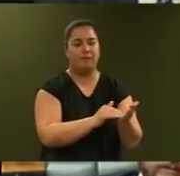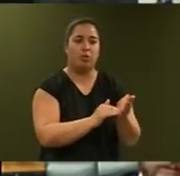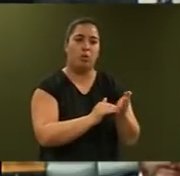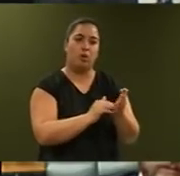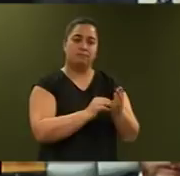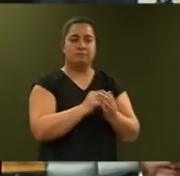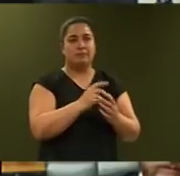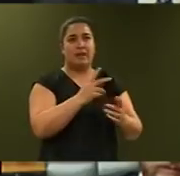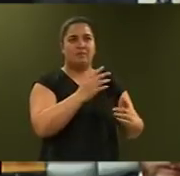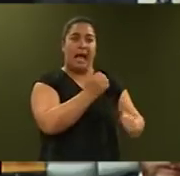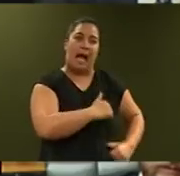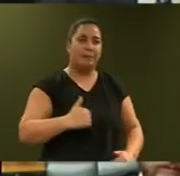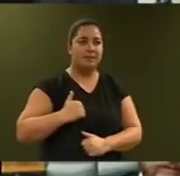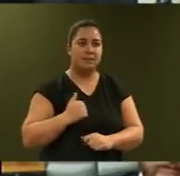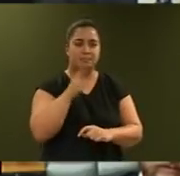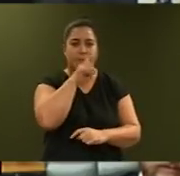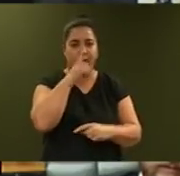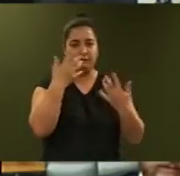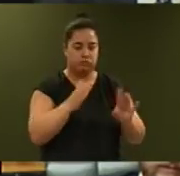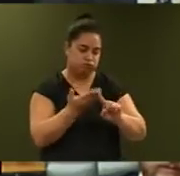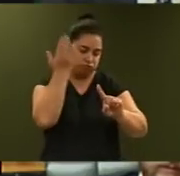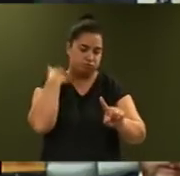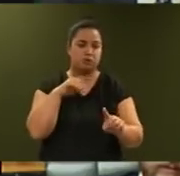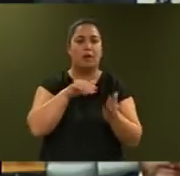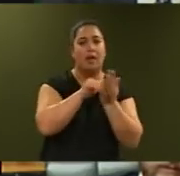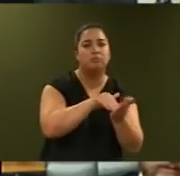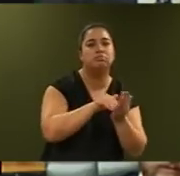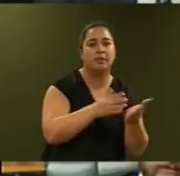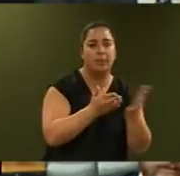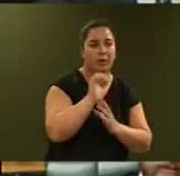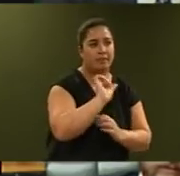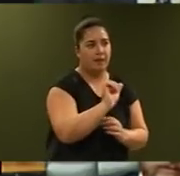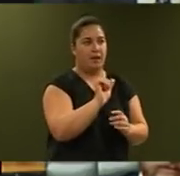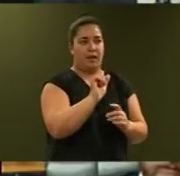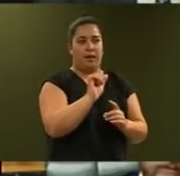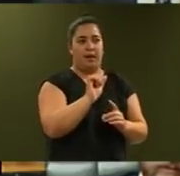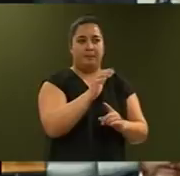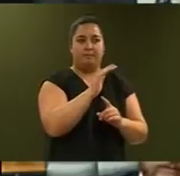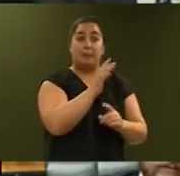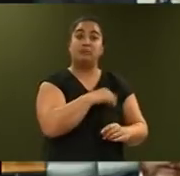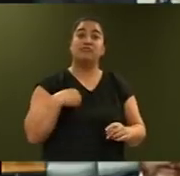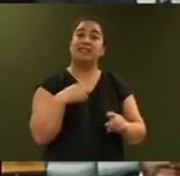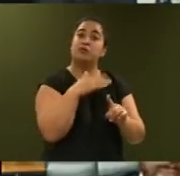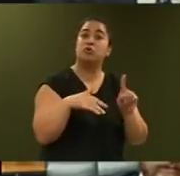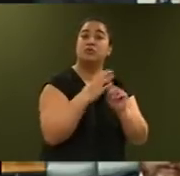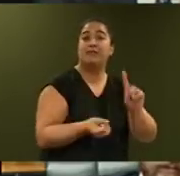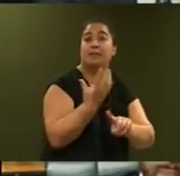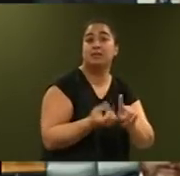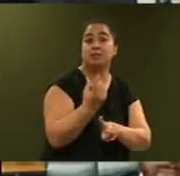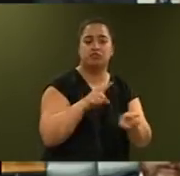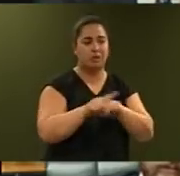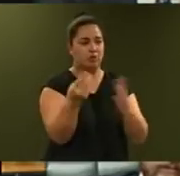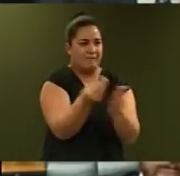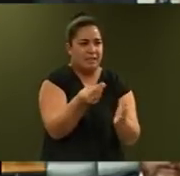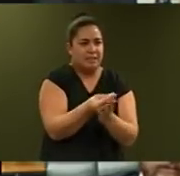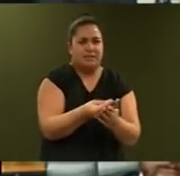over the next four years. This includes, in partnership with the Ministry of Social Development, funding to expand the limited service